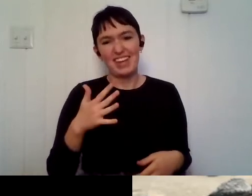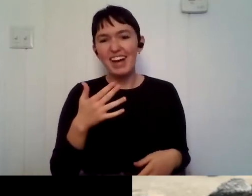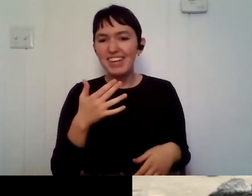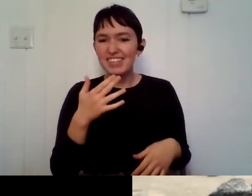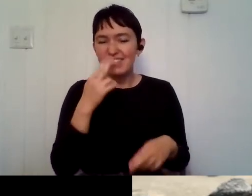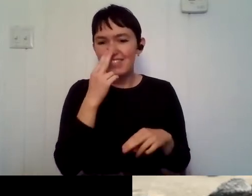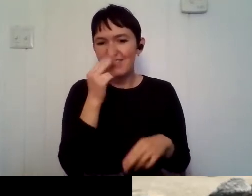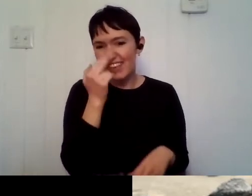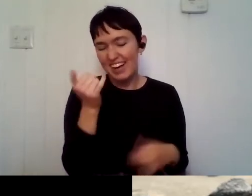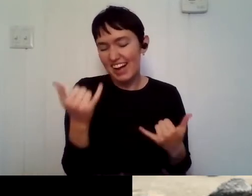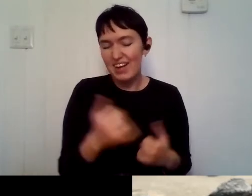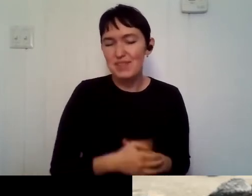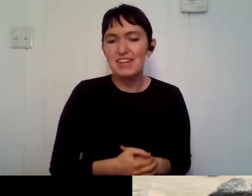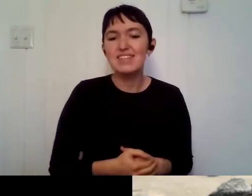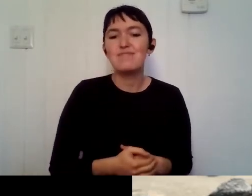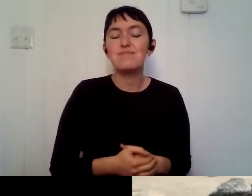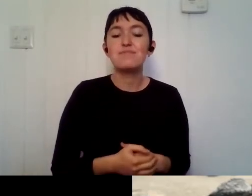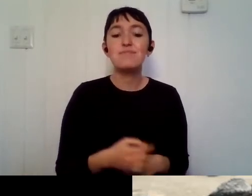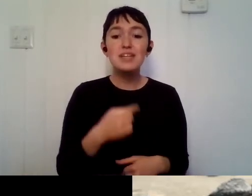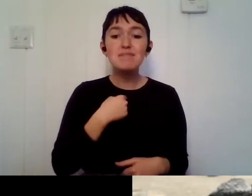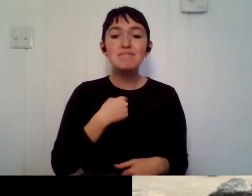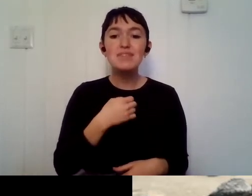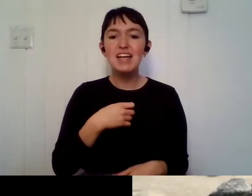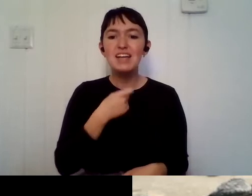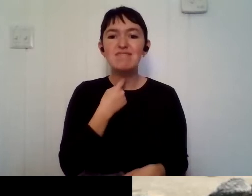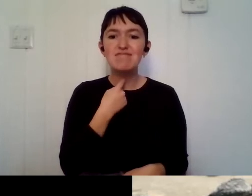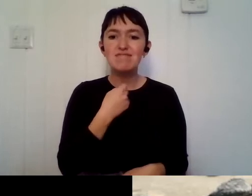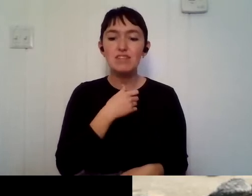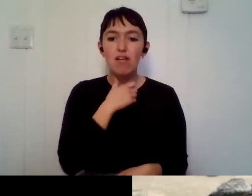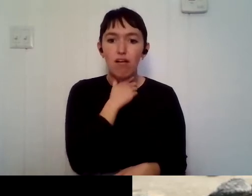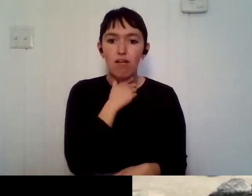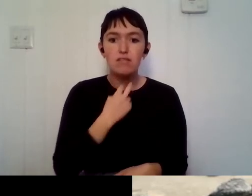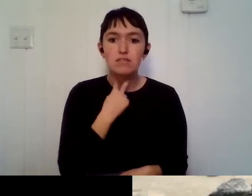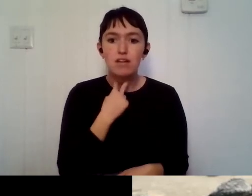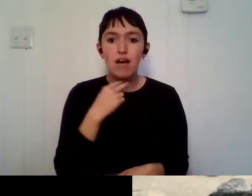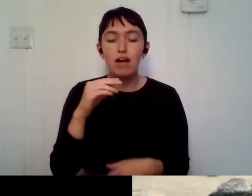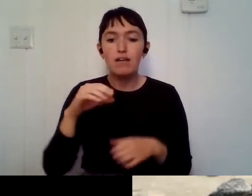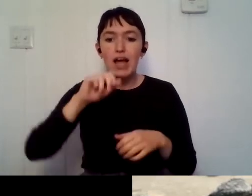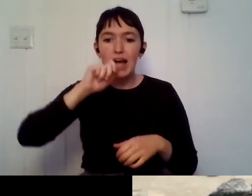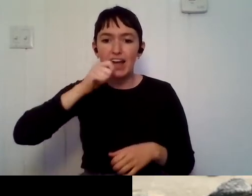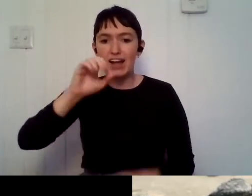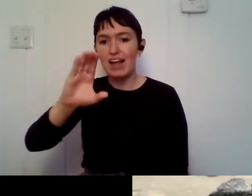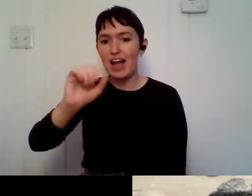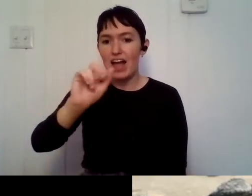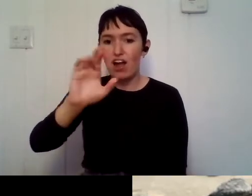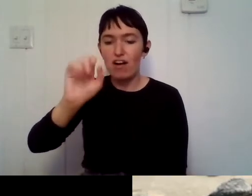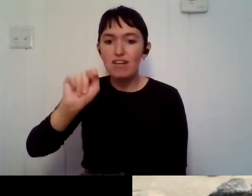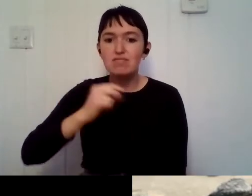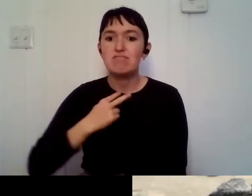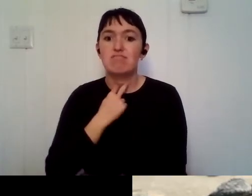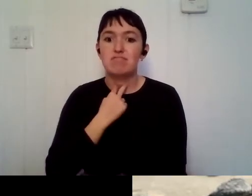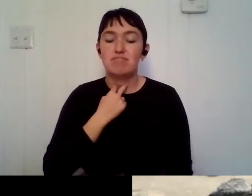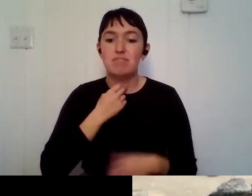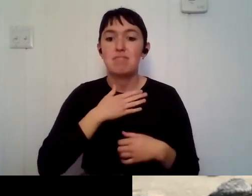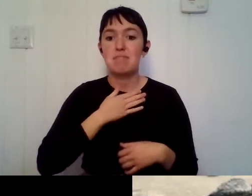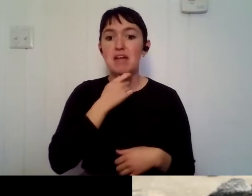um, I, I choked on a carrot while, while driving, um, a UTV. Um, cause